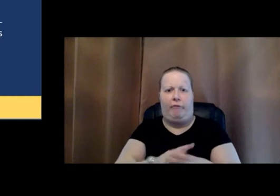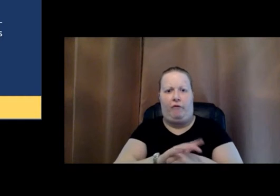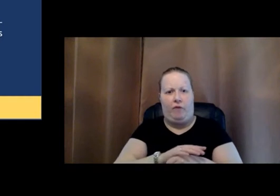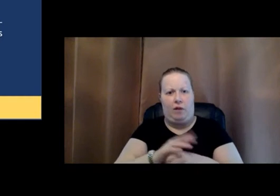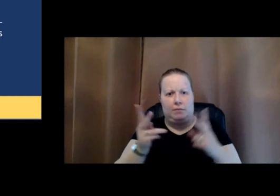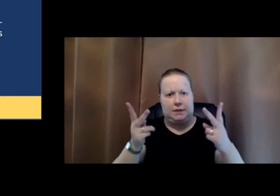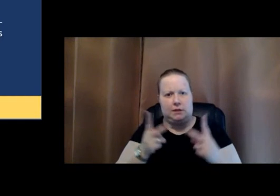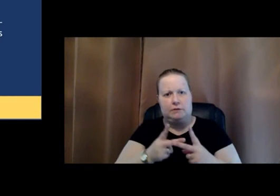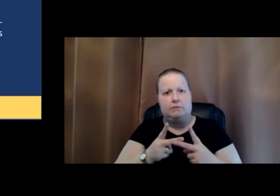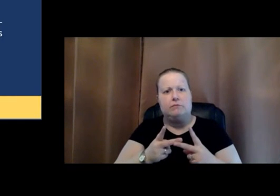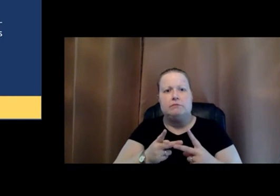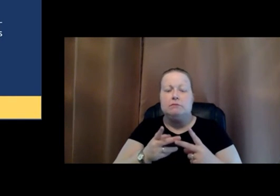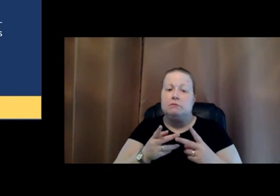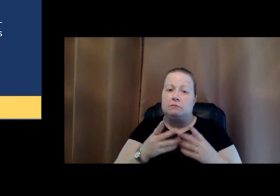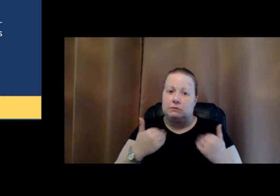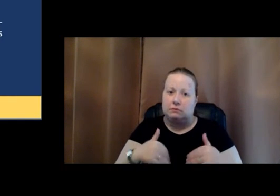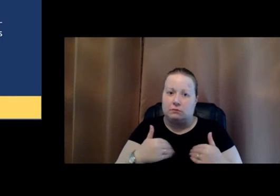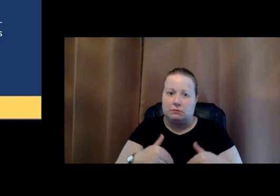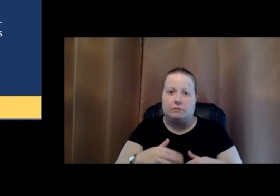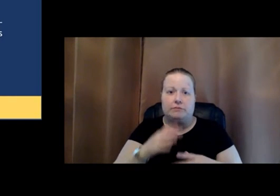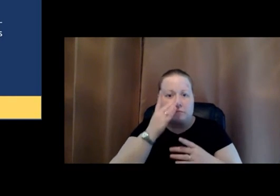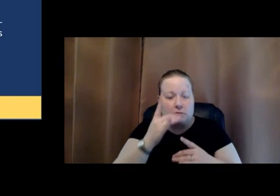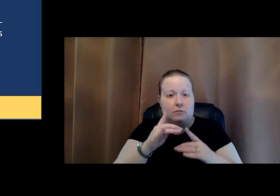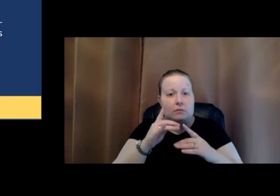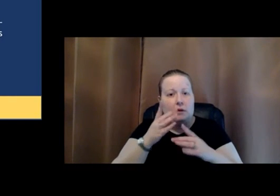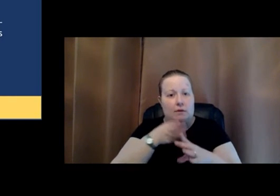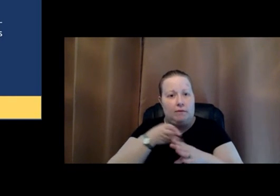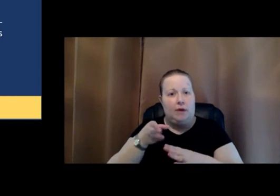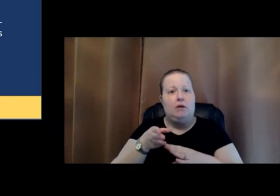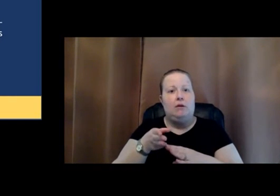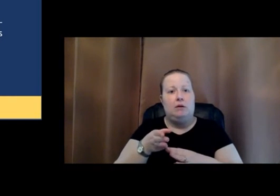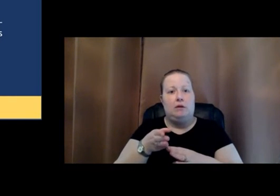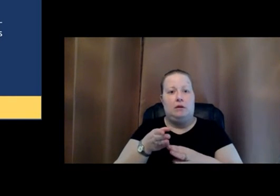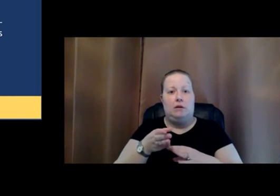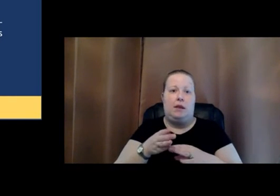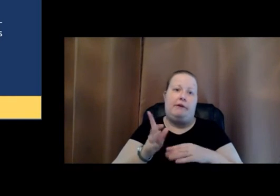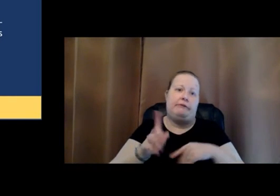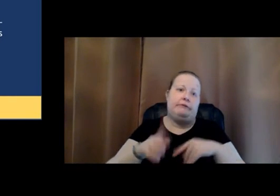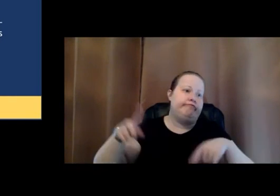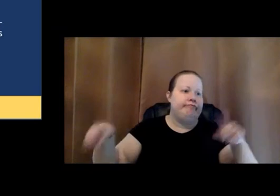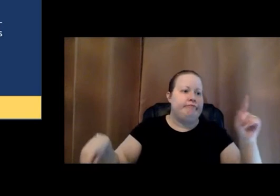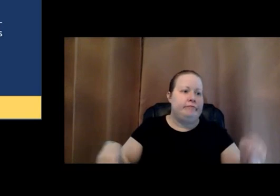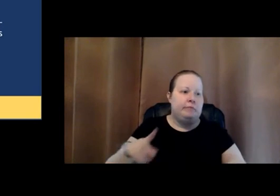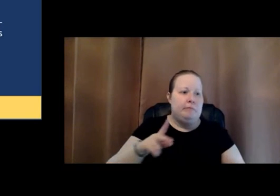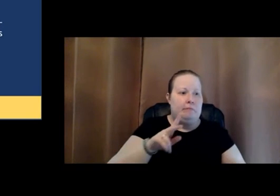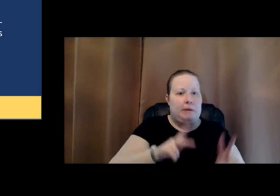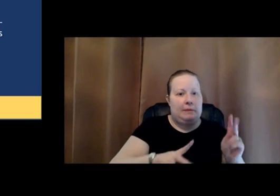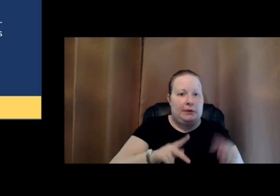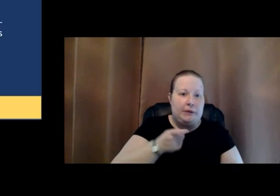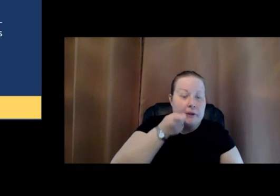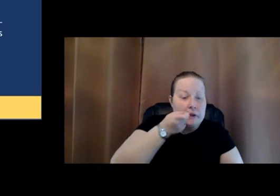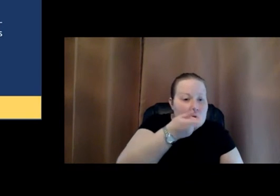different roles from entry level all the way up to highly experienced roles.